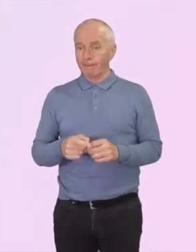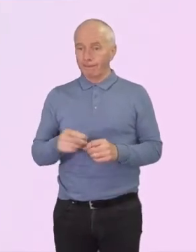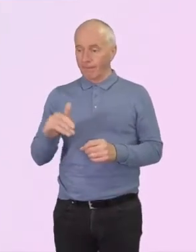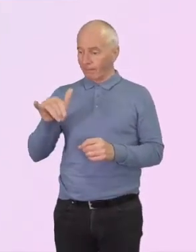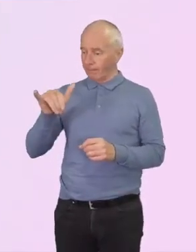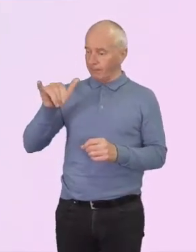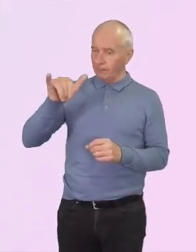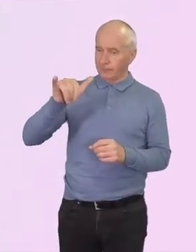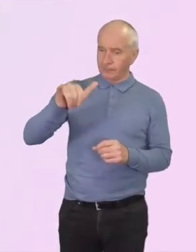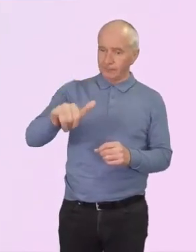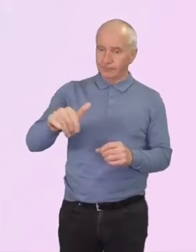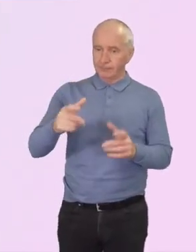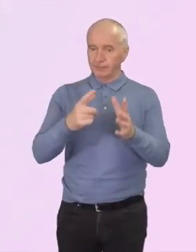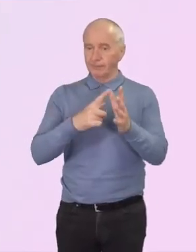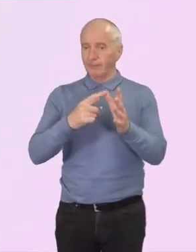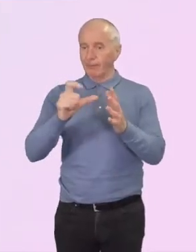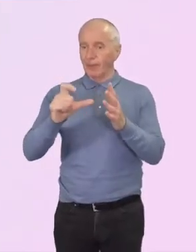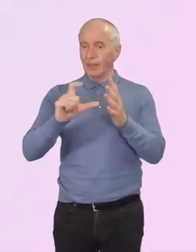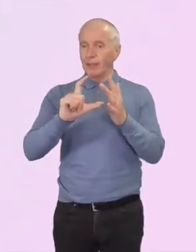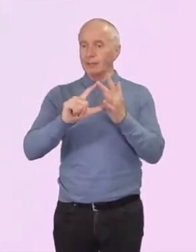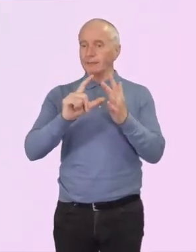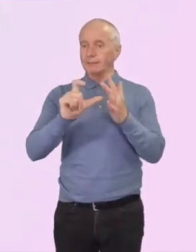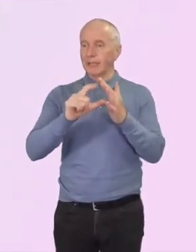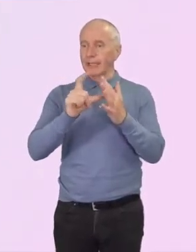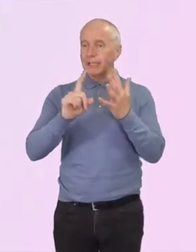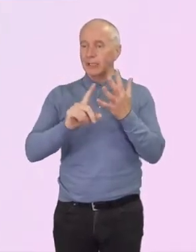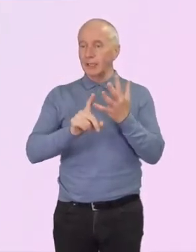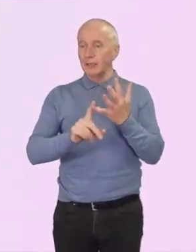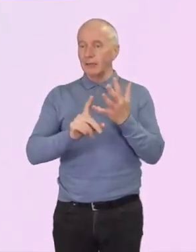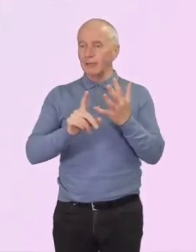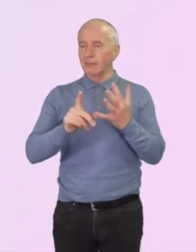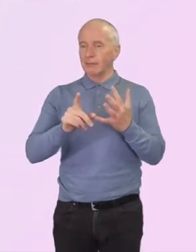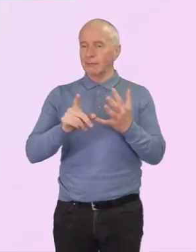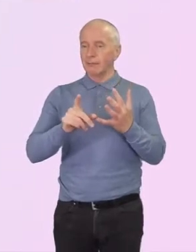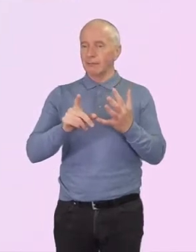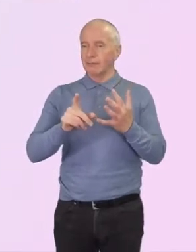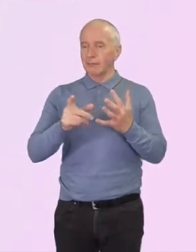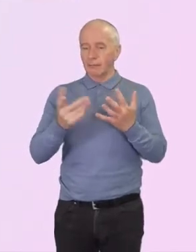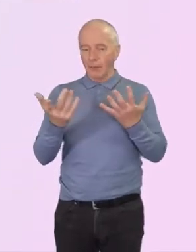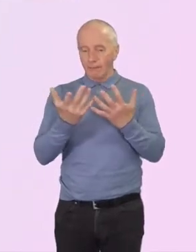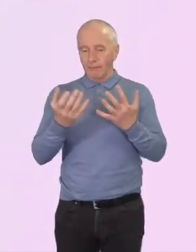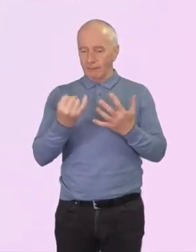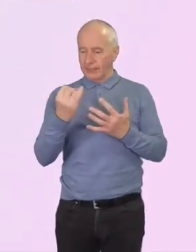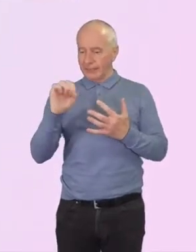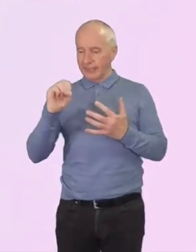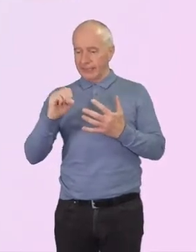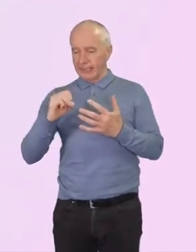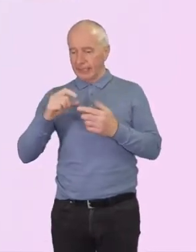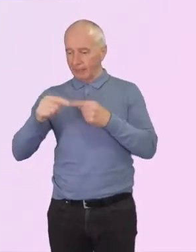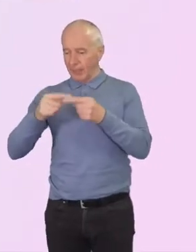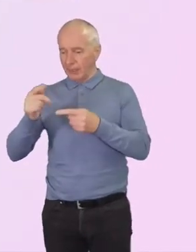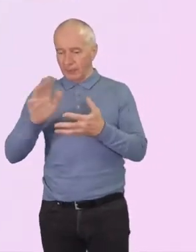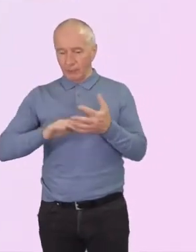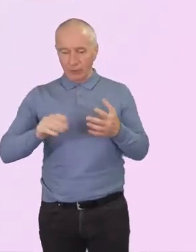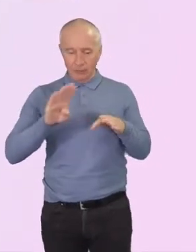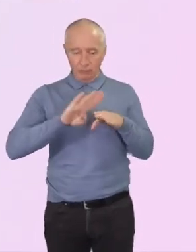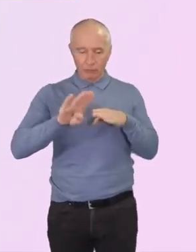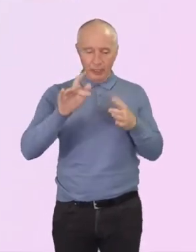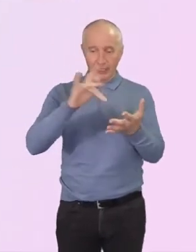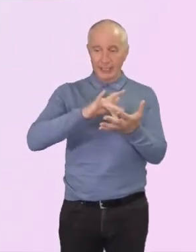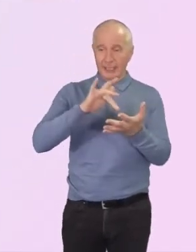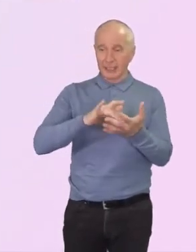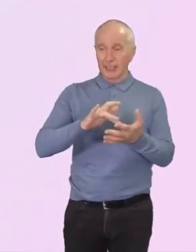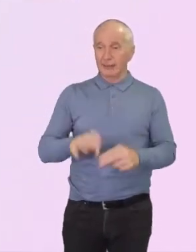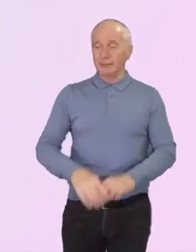flying into Iquitos, which is the regional centre, about 60 miles from the training centre. When I first started teaching